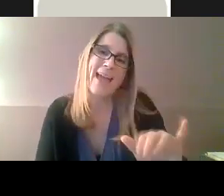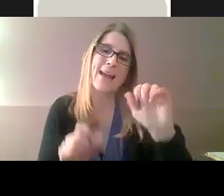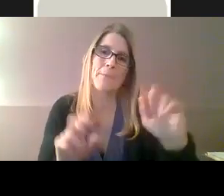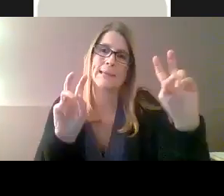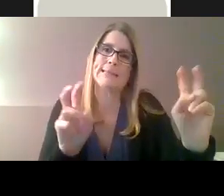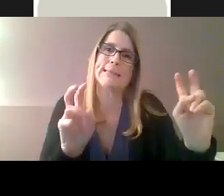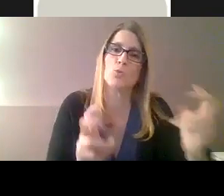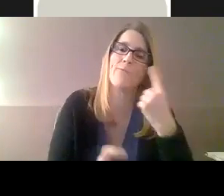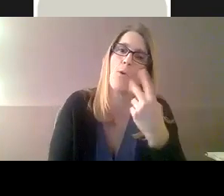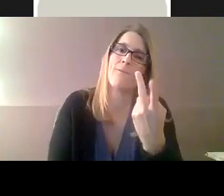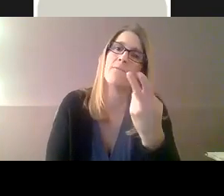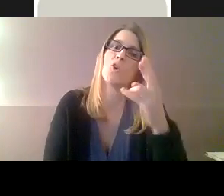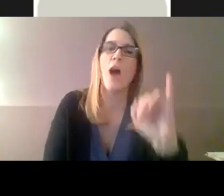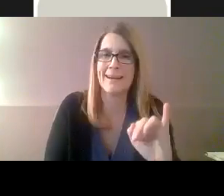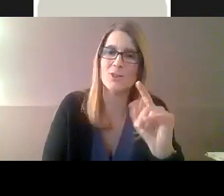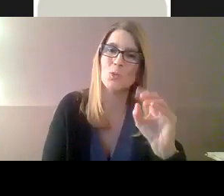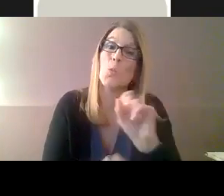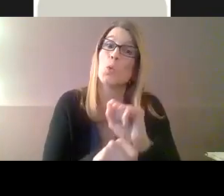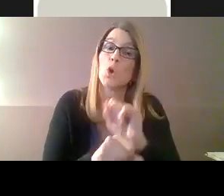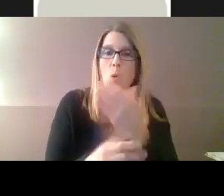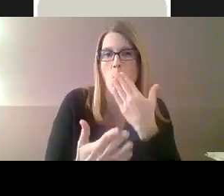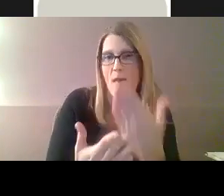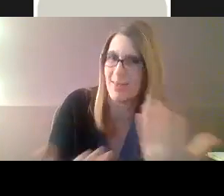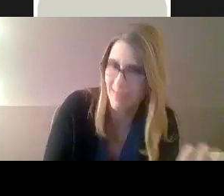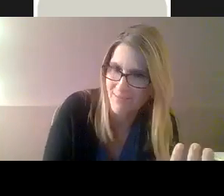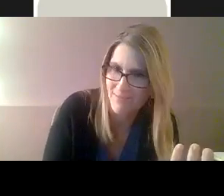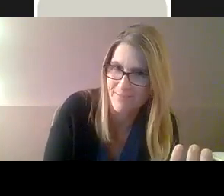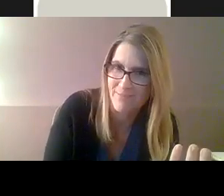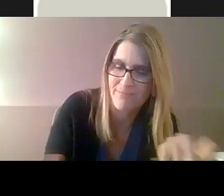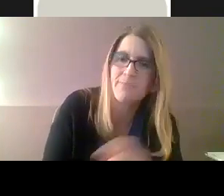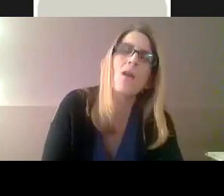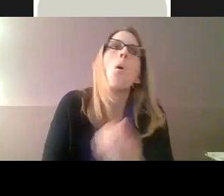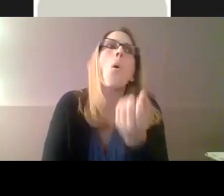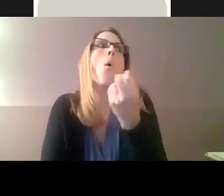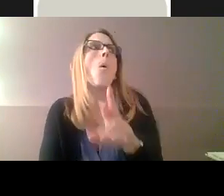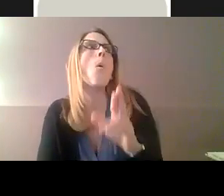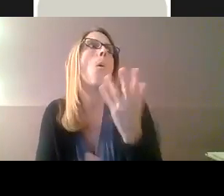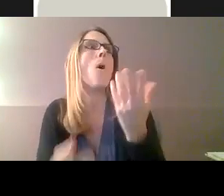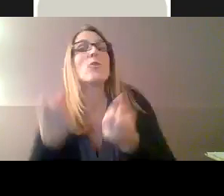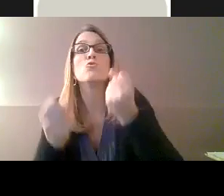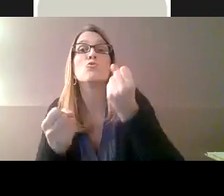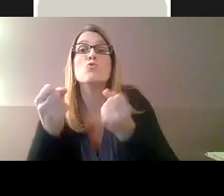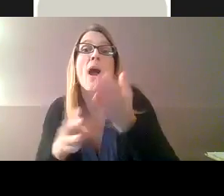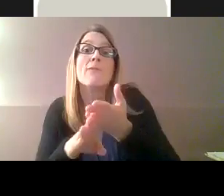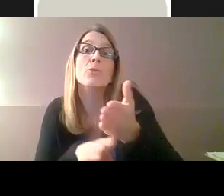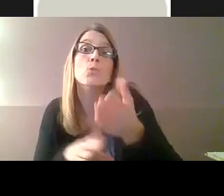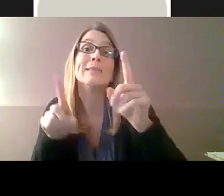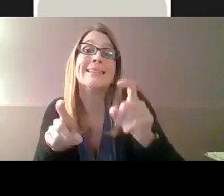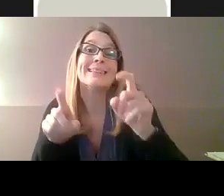that would work as well. But there are some firewall issues, too, that you have to consider using VRI.